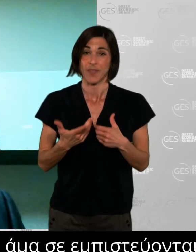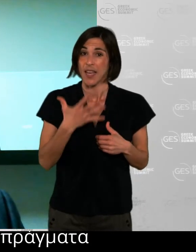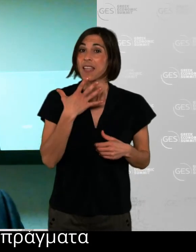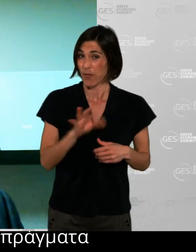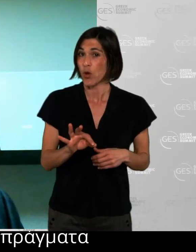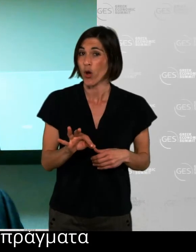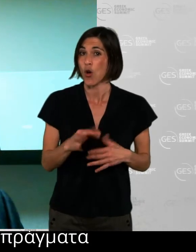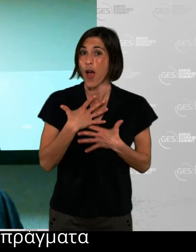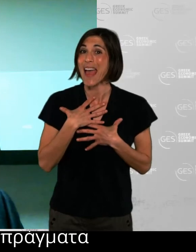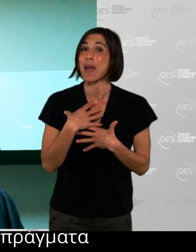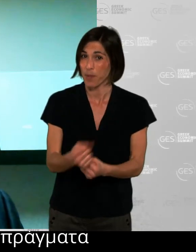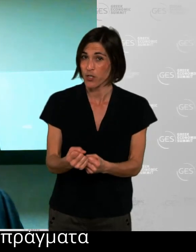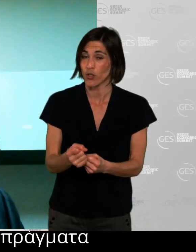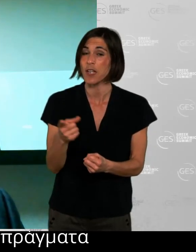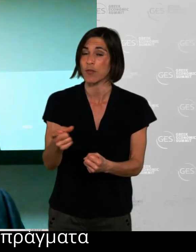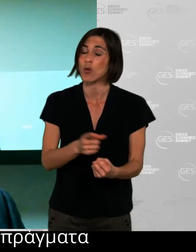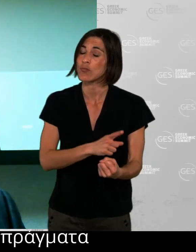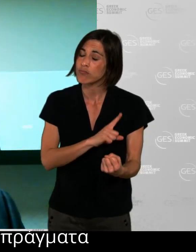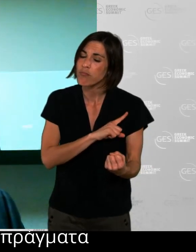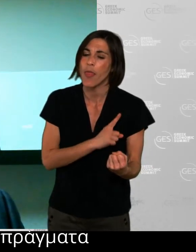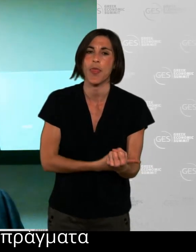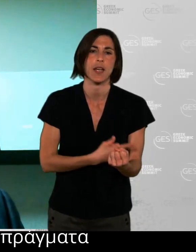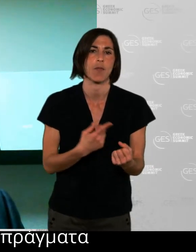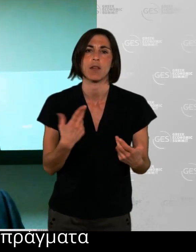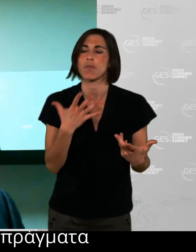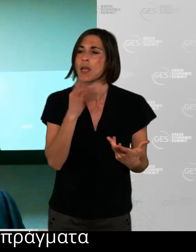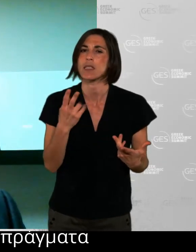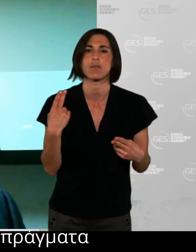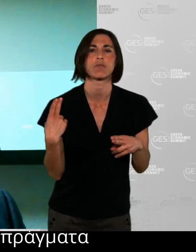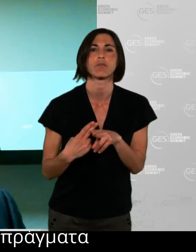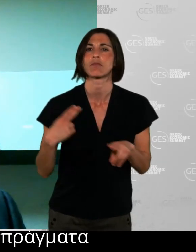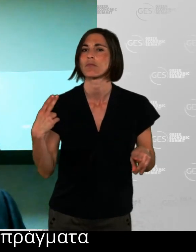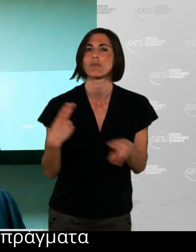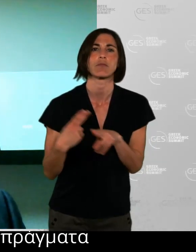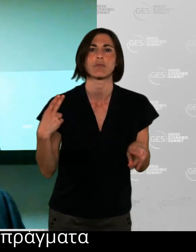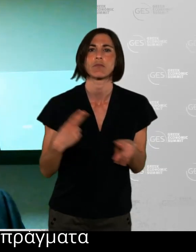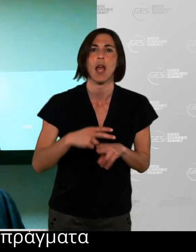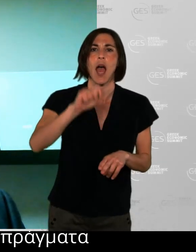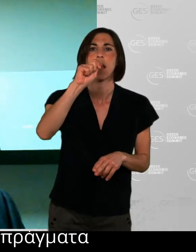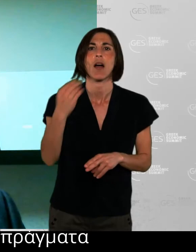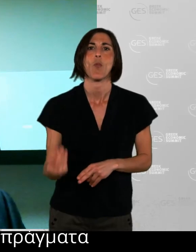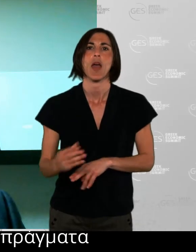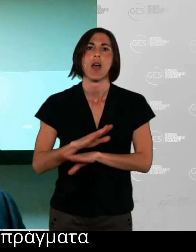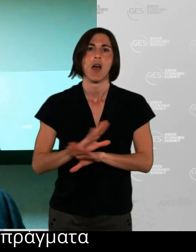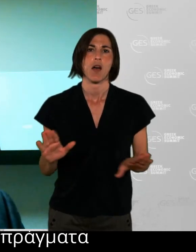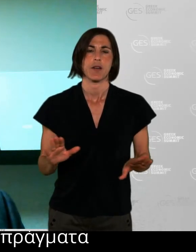that which organ leaders are now pushing to to create that trust more than they ever have before